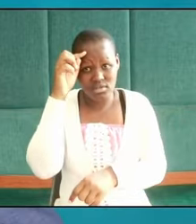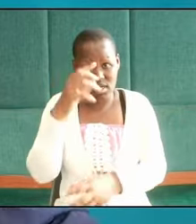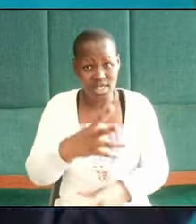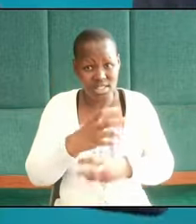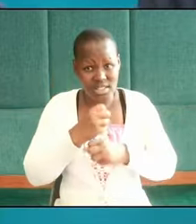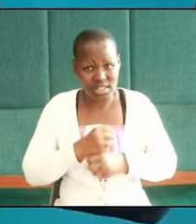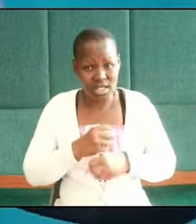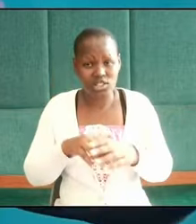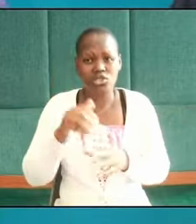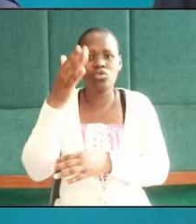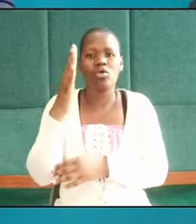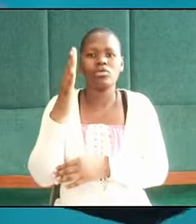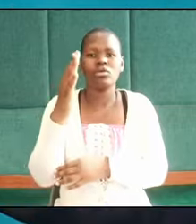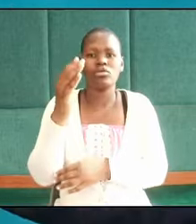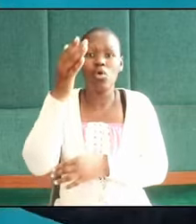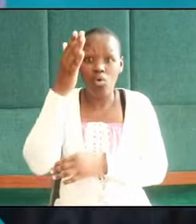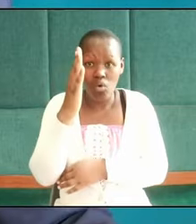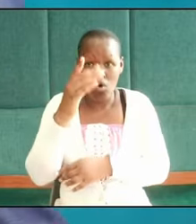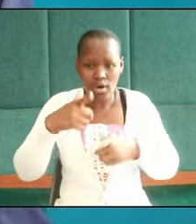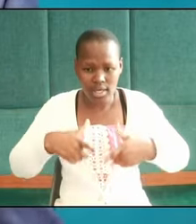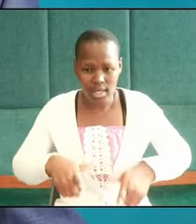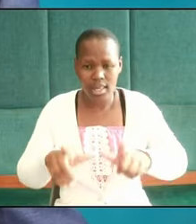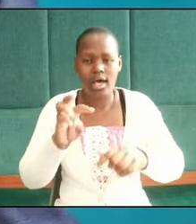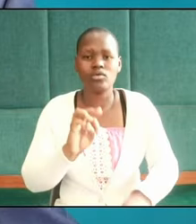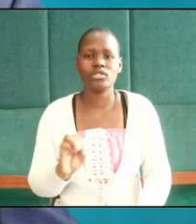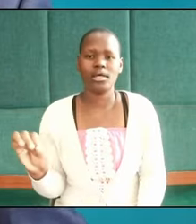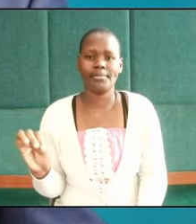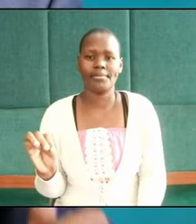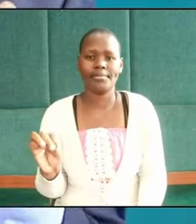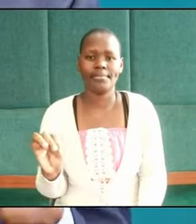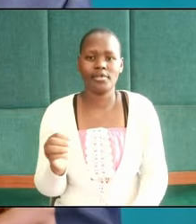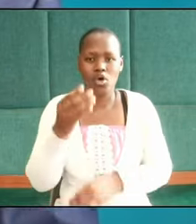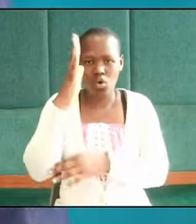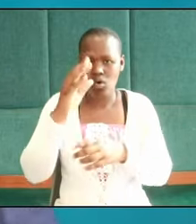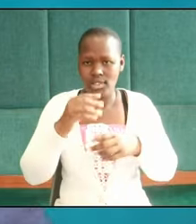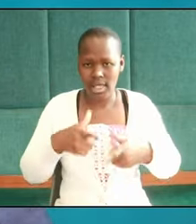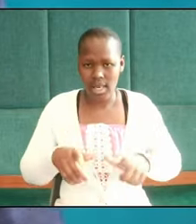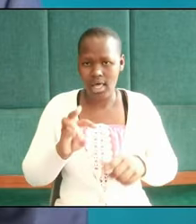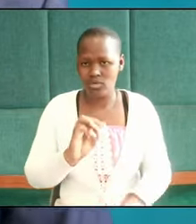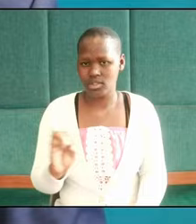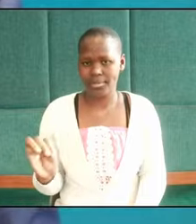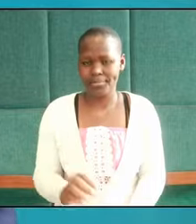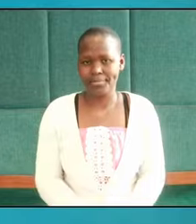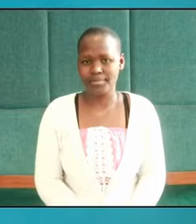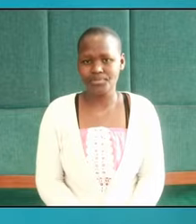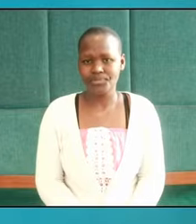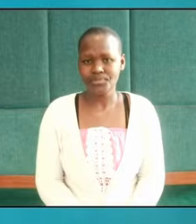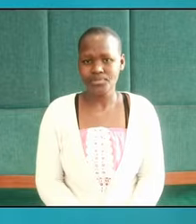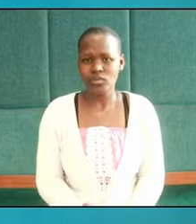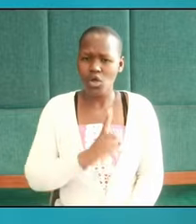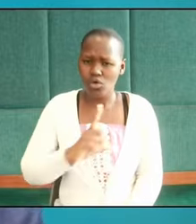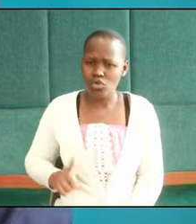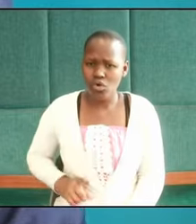in God God allows them God allows them the Lord